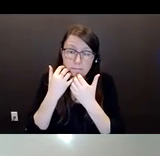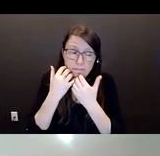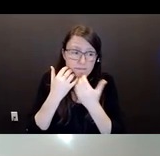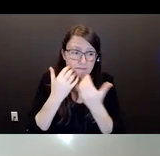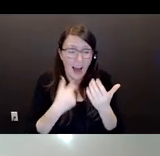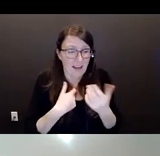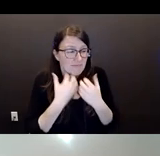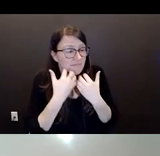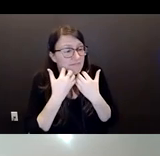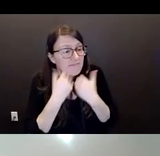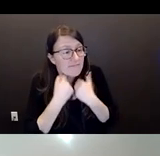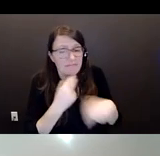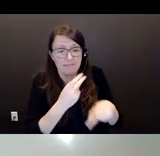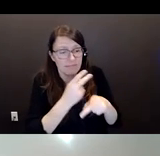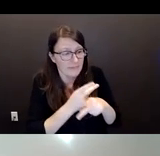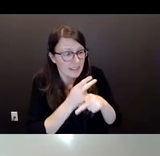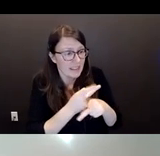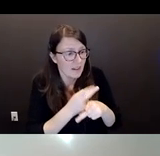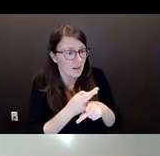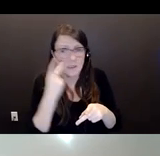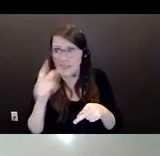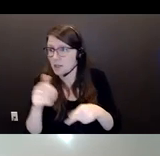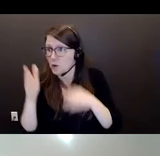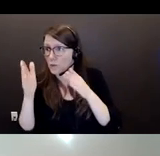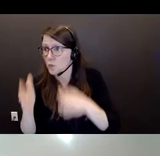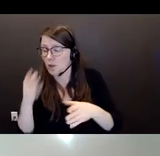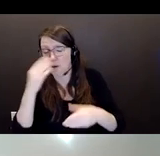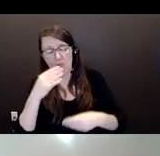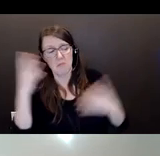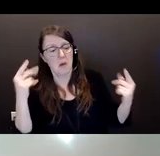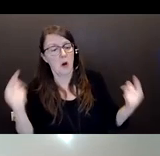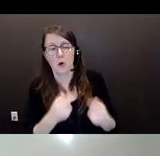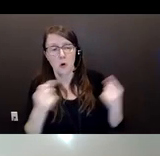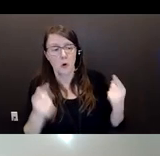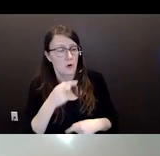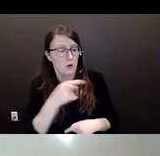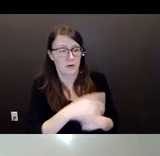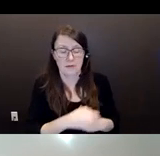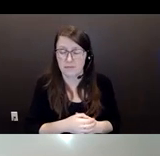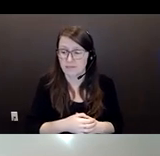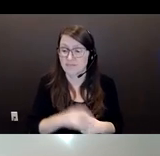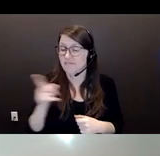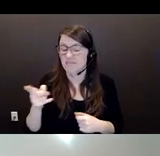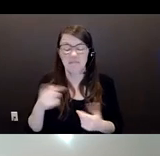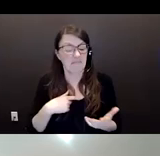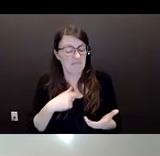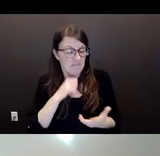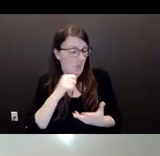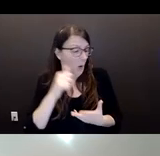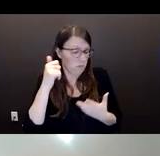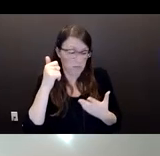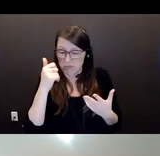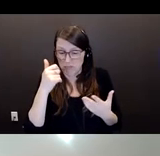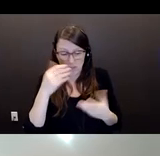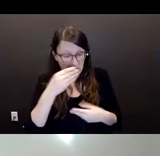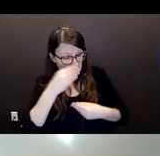be hurt by other people who don't care, like literally don't give a hoot about your